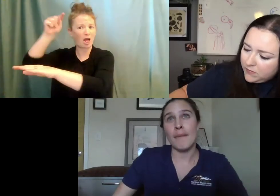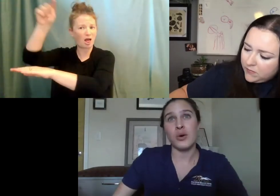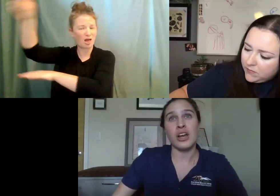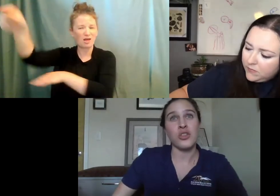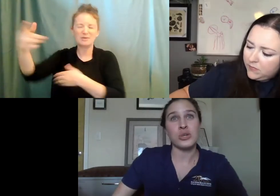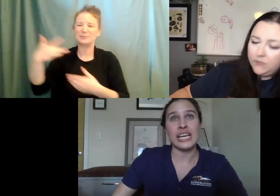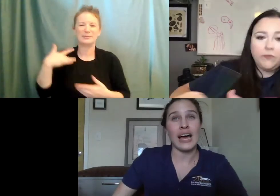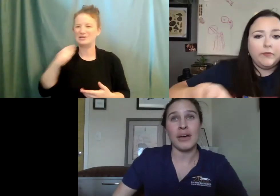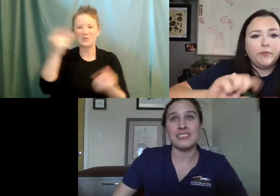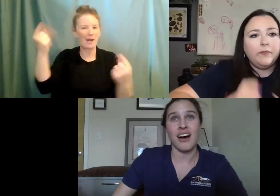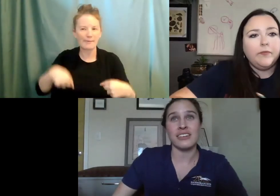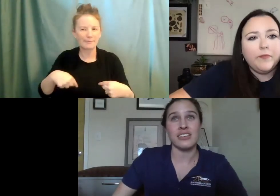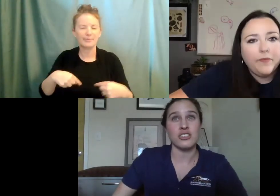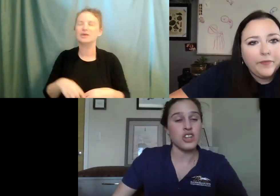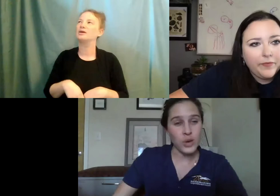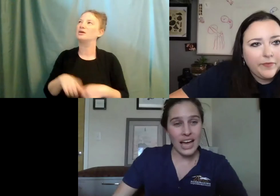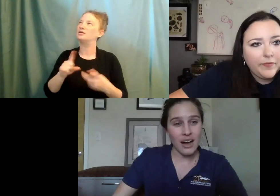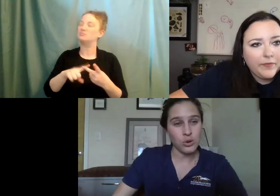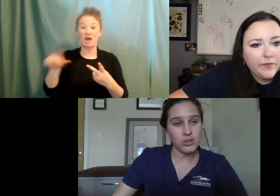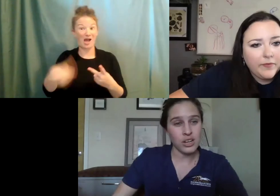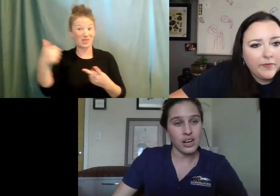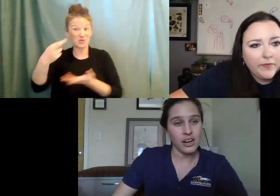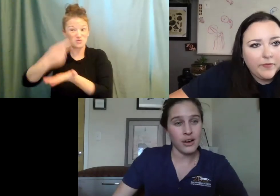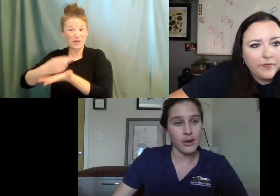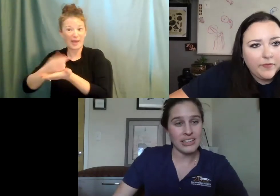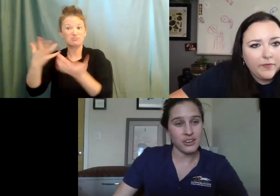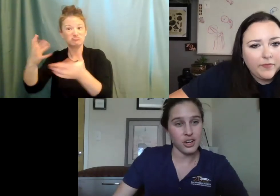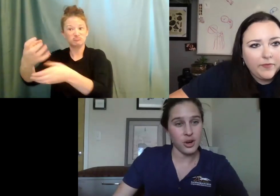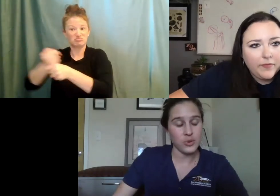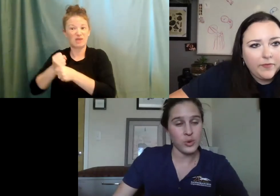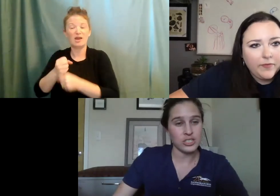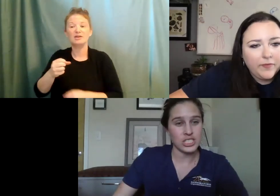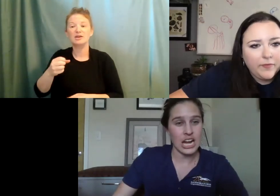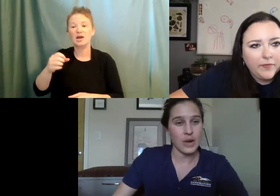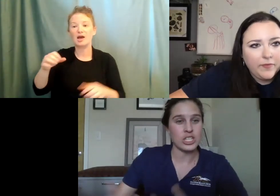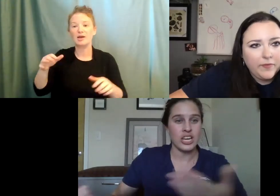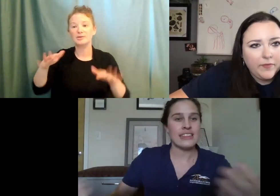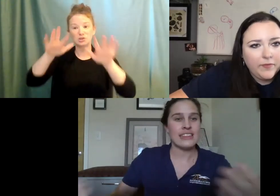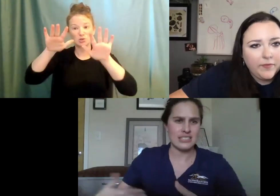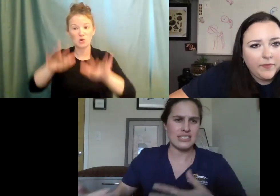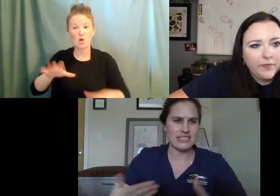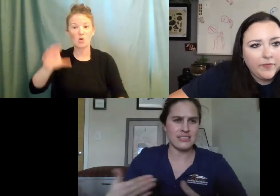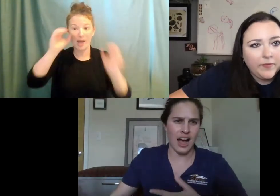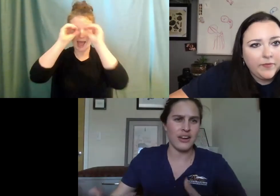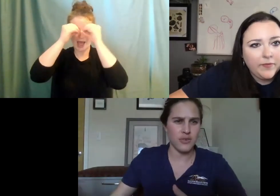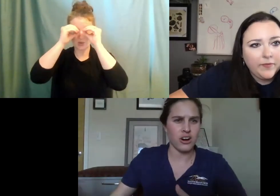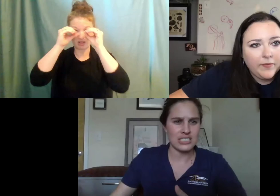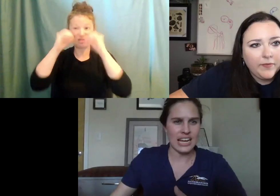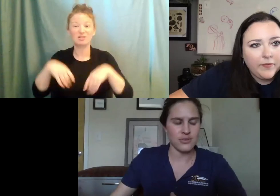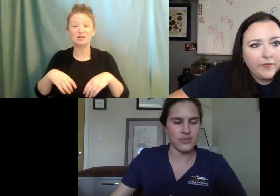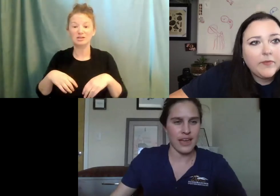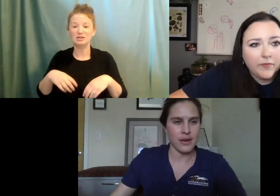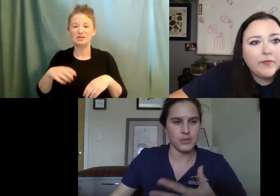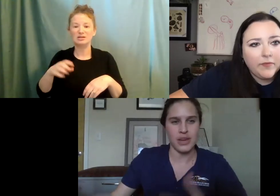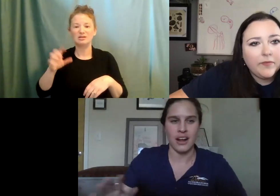Um, I know another rehab has gotten a snowy owl, uh, about a year ago in the winter time, which this is, is kind of far